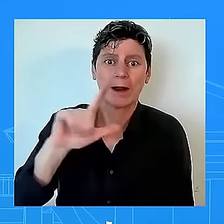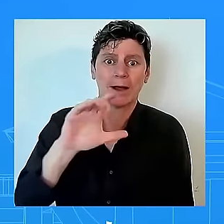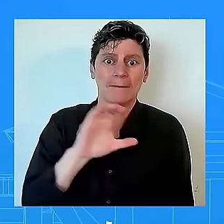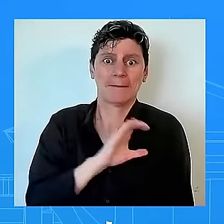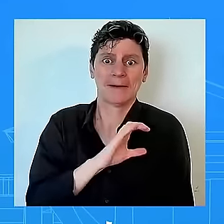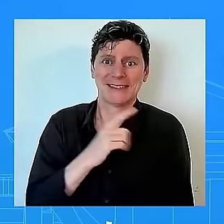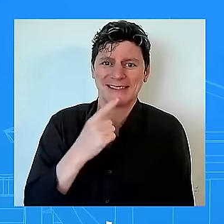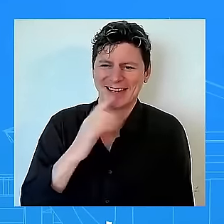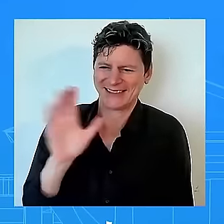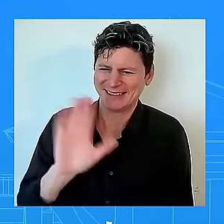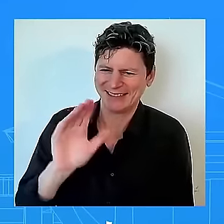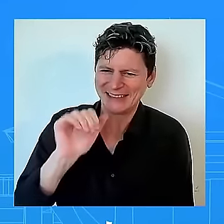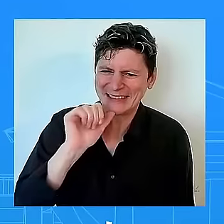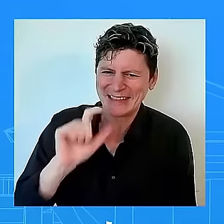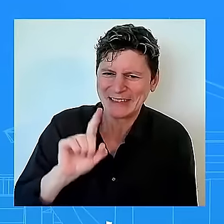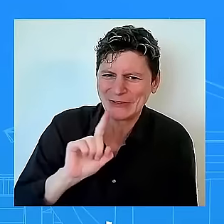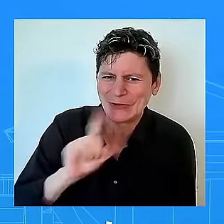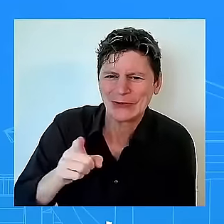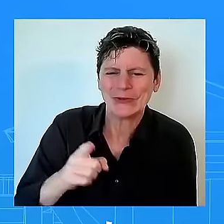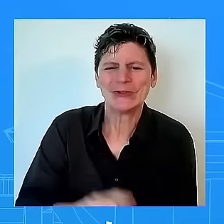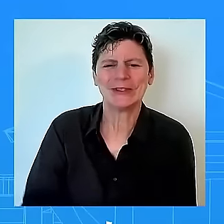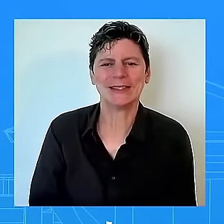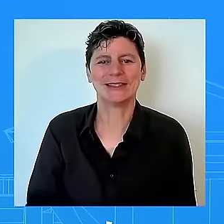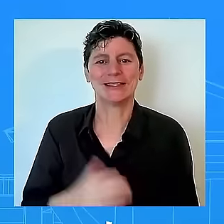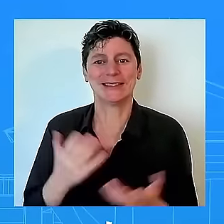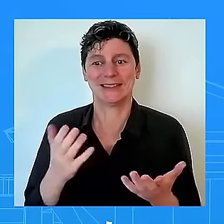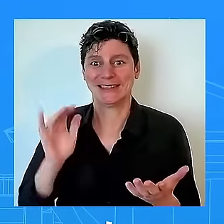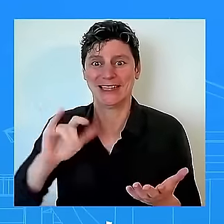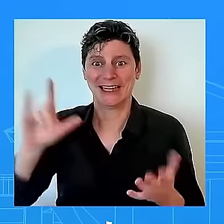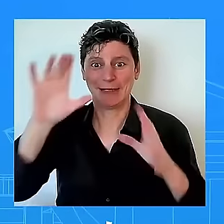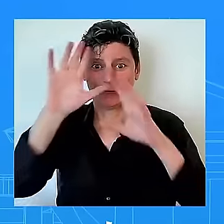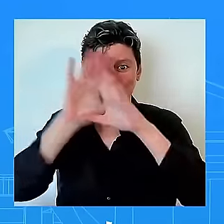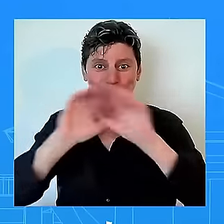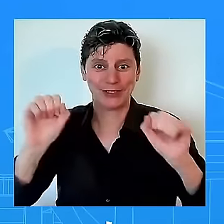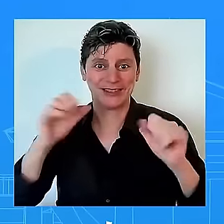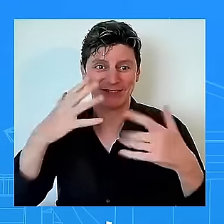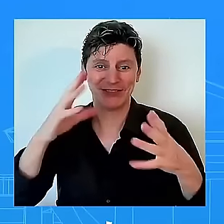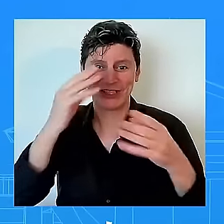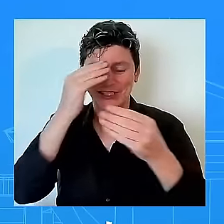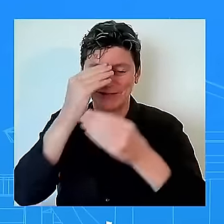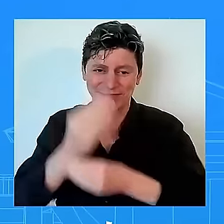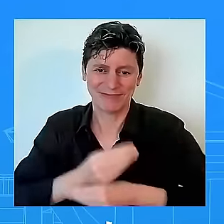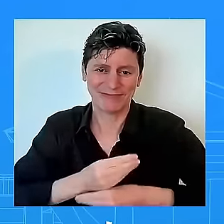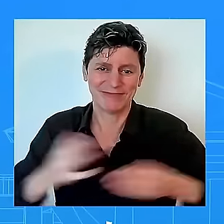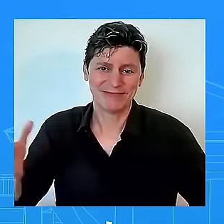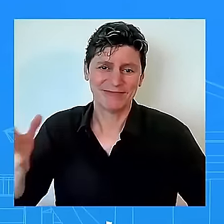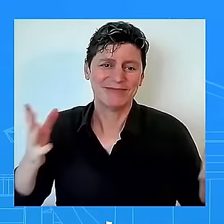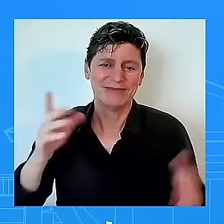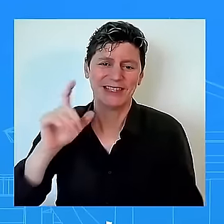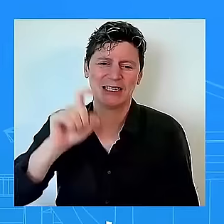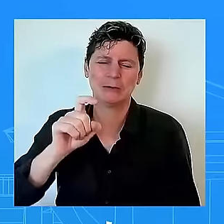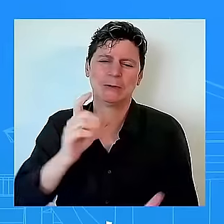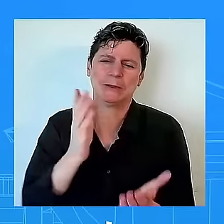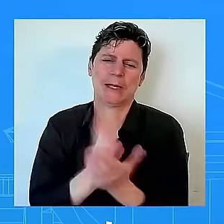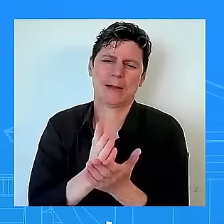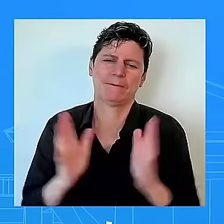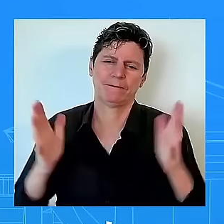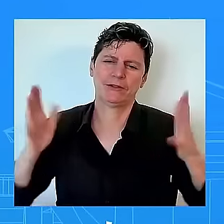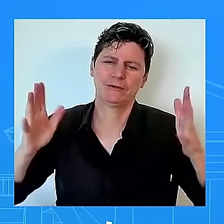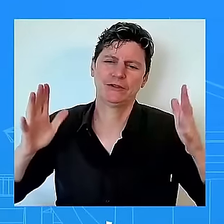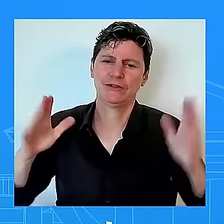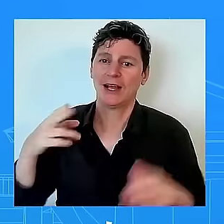the president said last week this needs to stop he spoke about it yesterday when he was uh at the hbcu uh event um